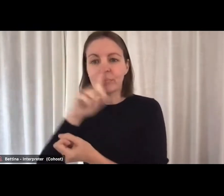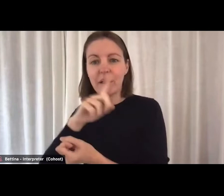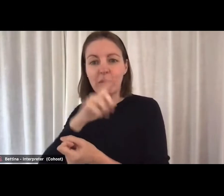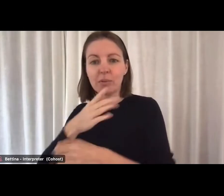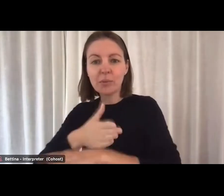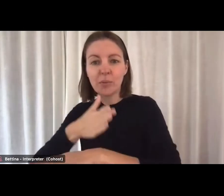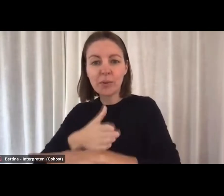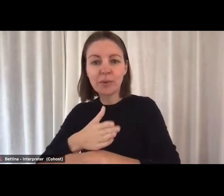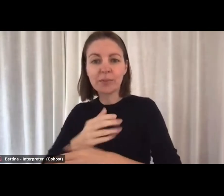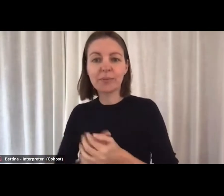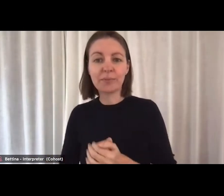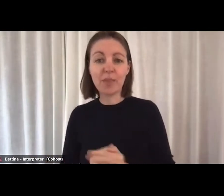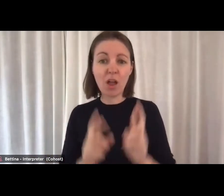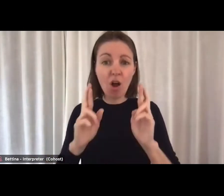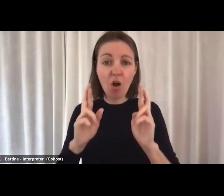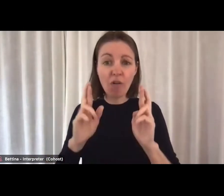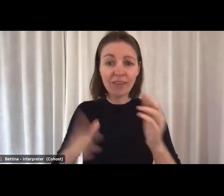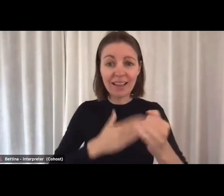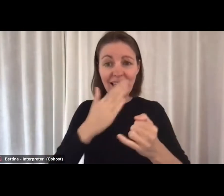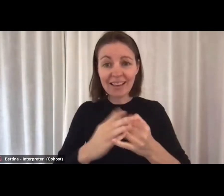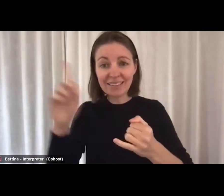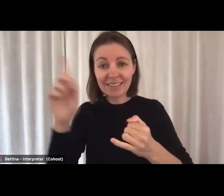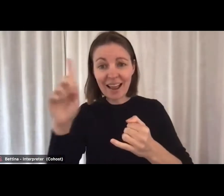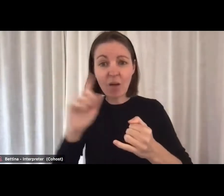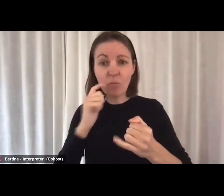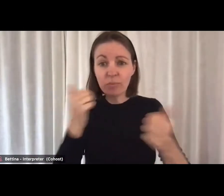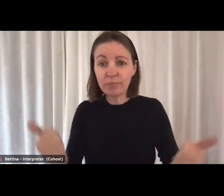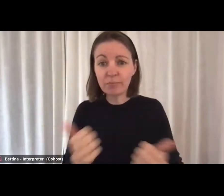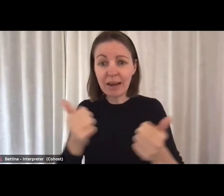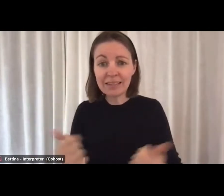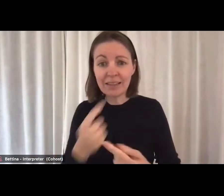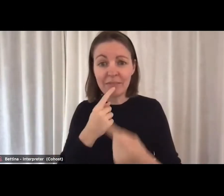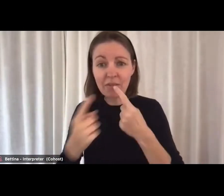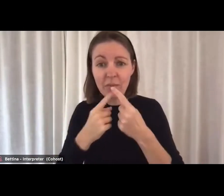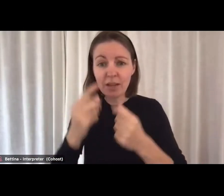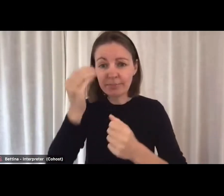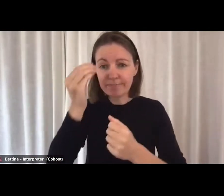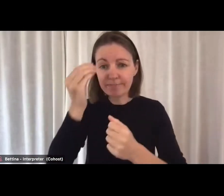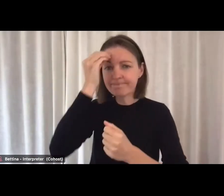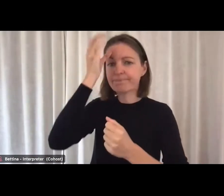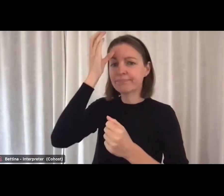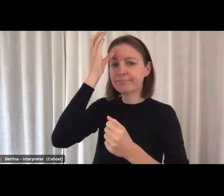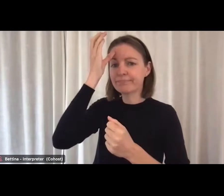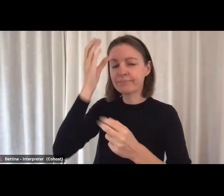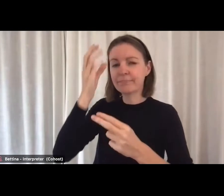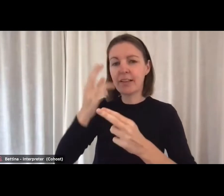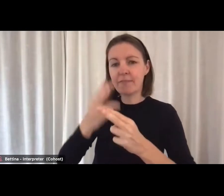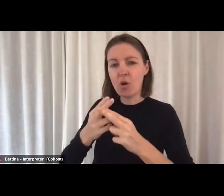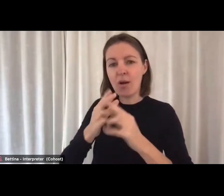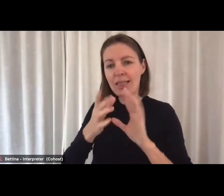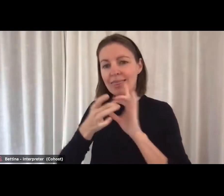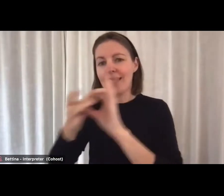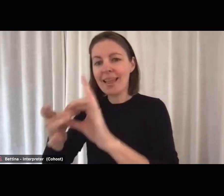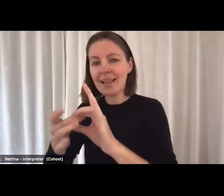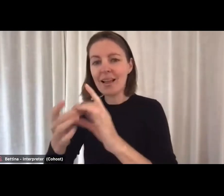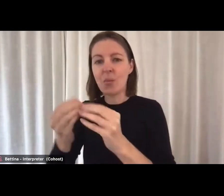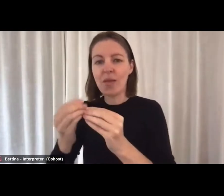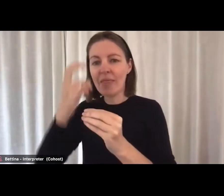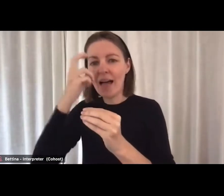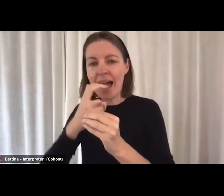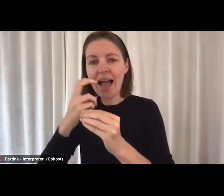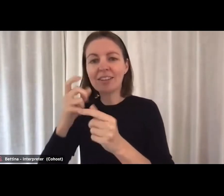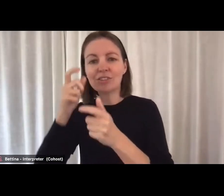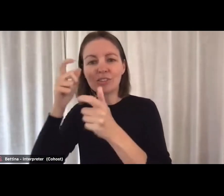information to be able to link in with your local DUA and Department of Health and Aged Care representatives to pursue further